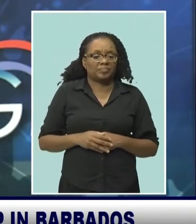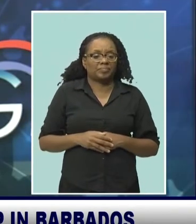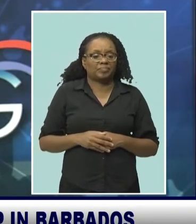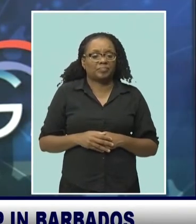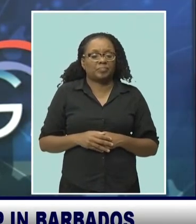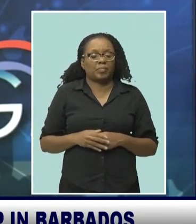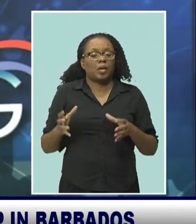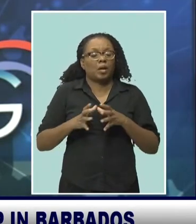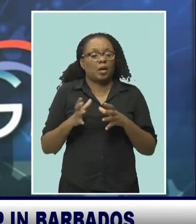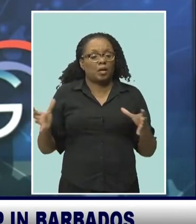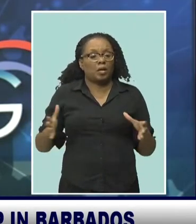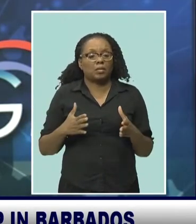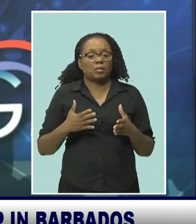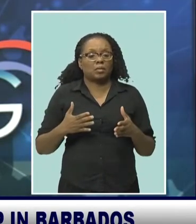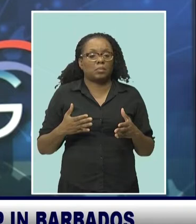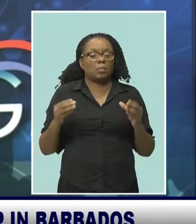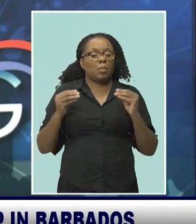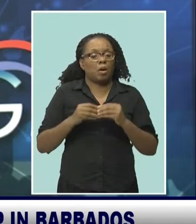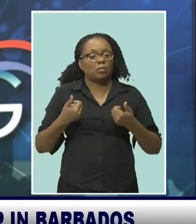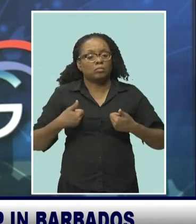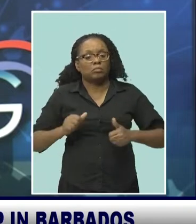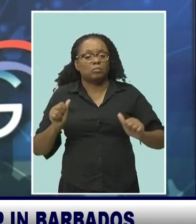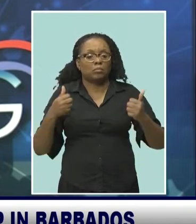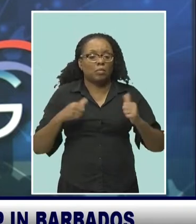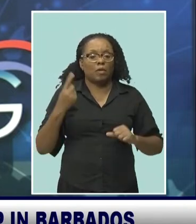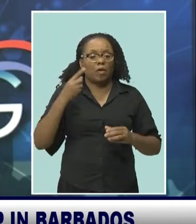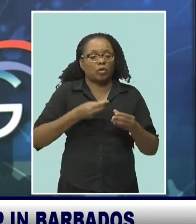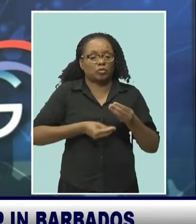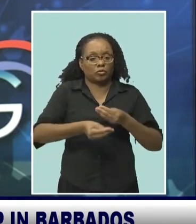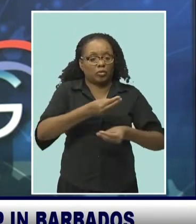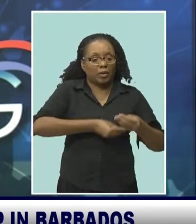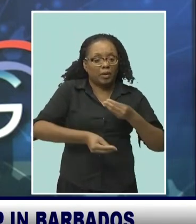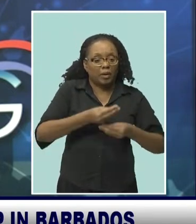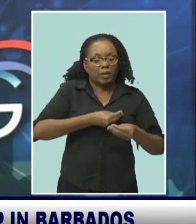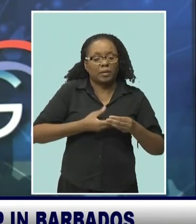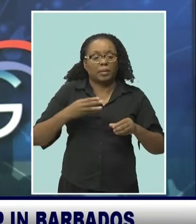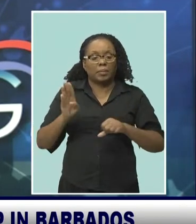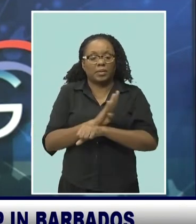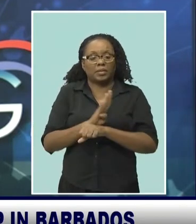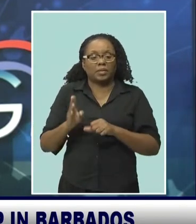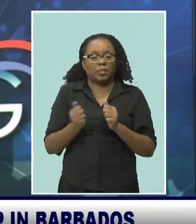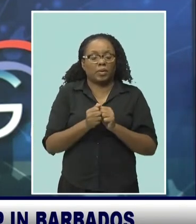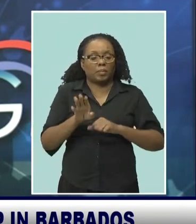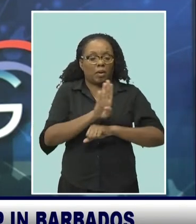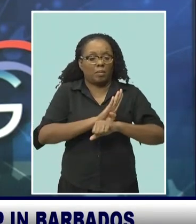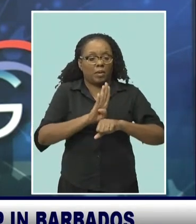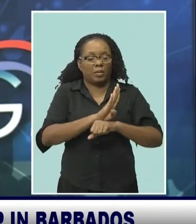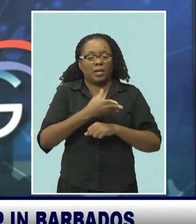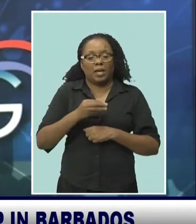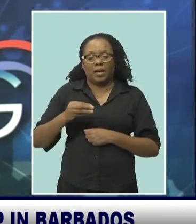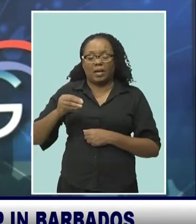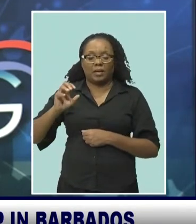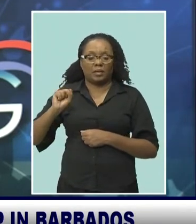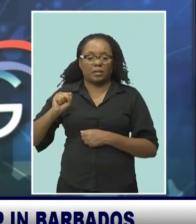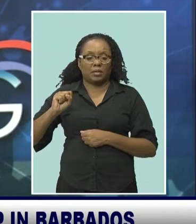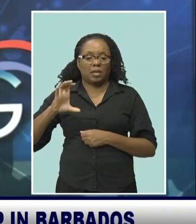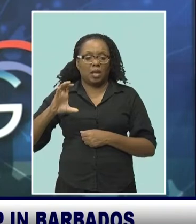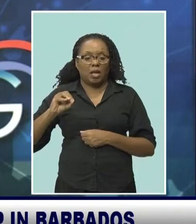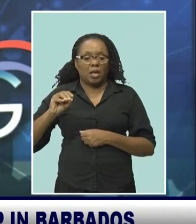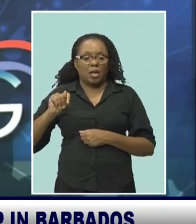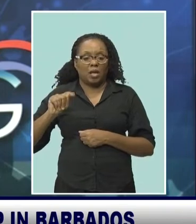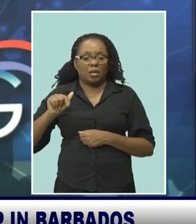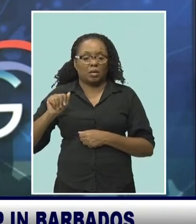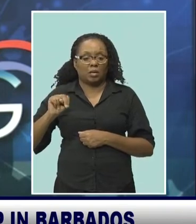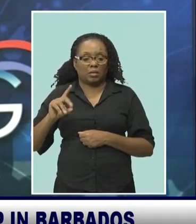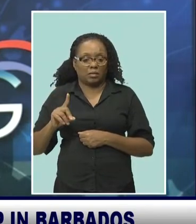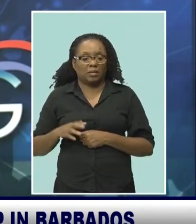fresh efforts to strengthen trade and business relations between Barbados and Scotland. It has come with the start of a strategic trade mission at the